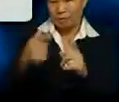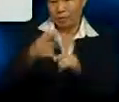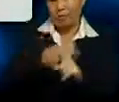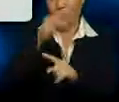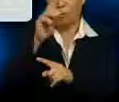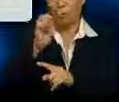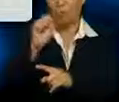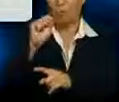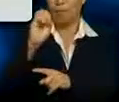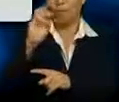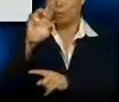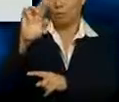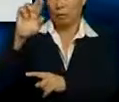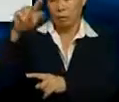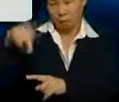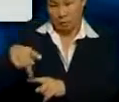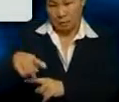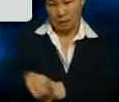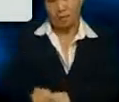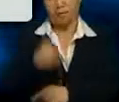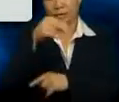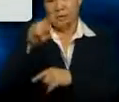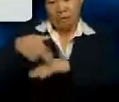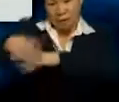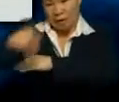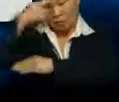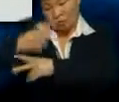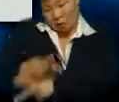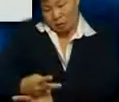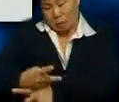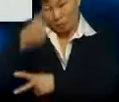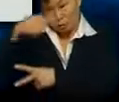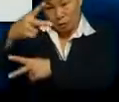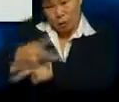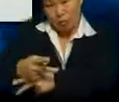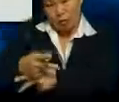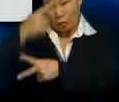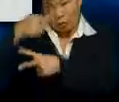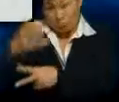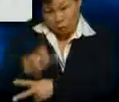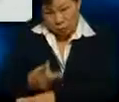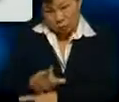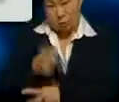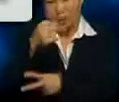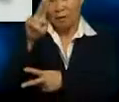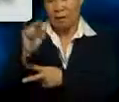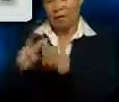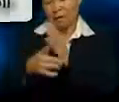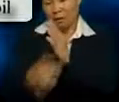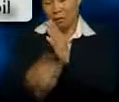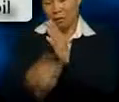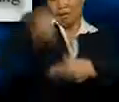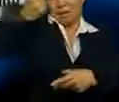Meanwhile, the kernel will be sent to the kernel filing for storage. From this point onwards, kernel oil will be extracted.